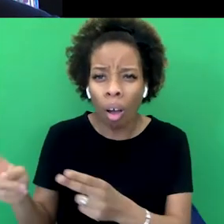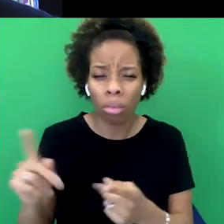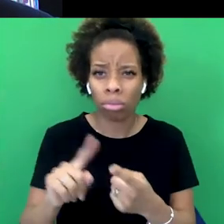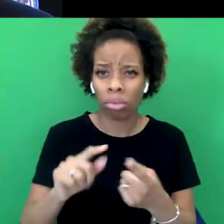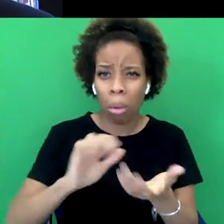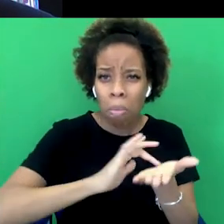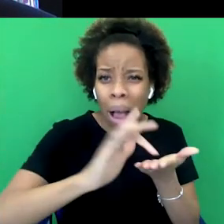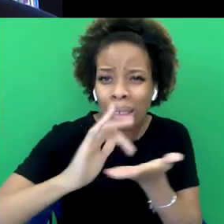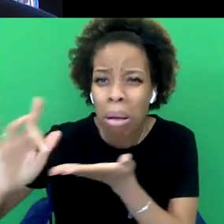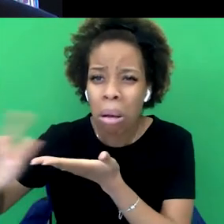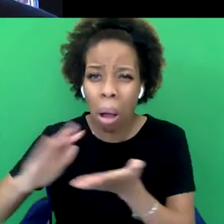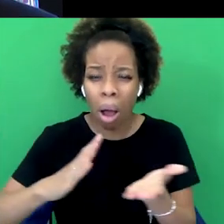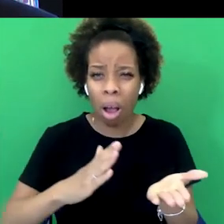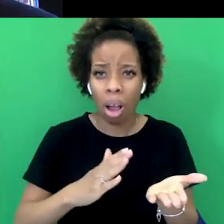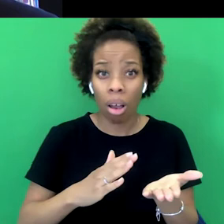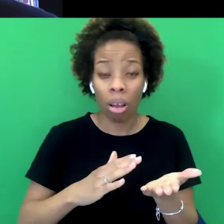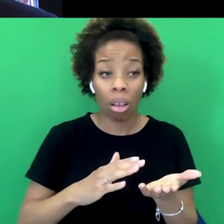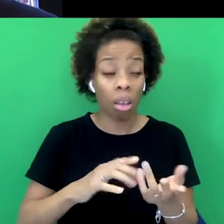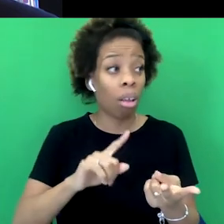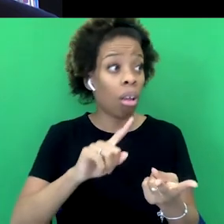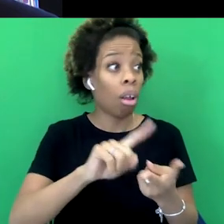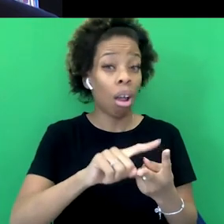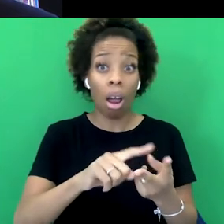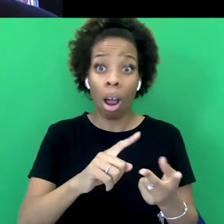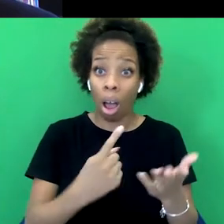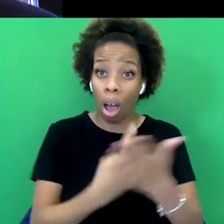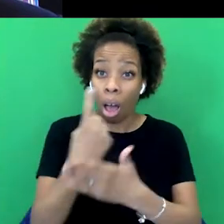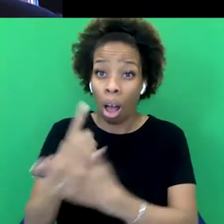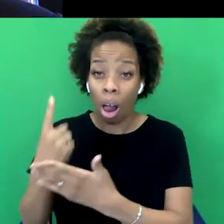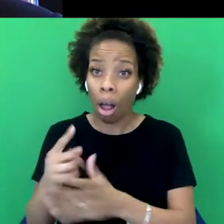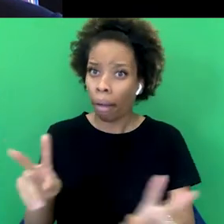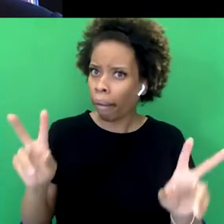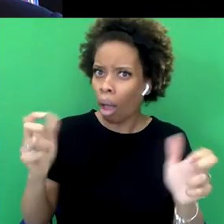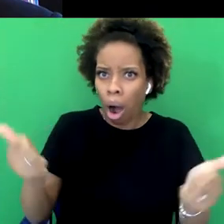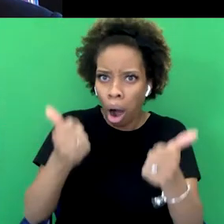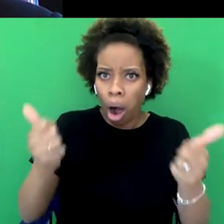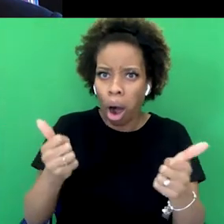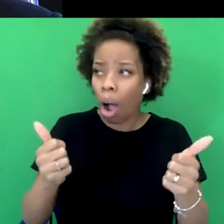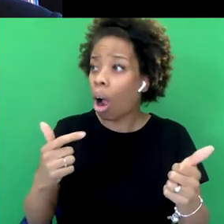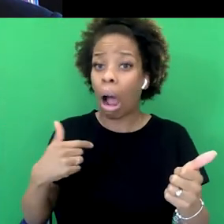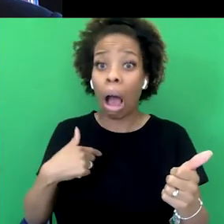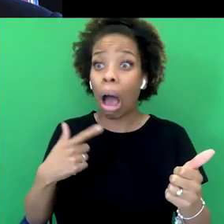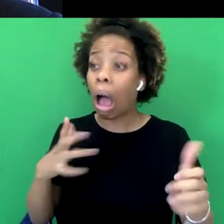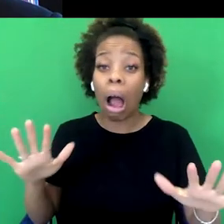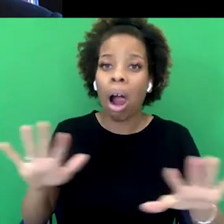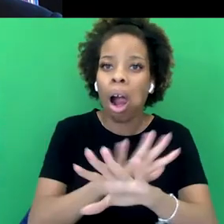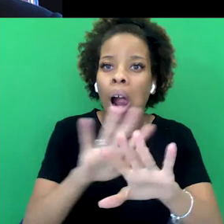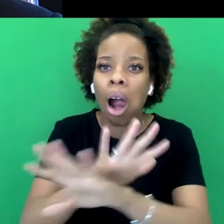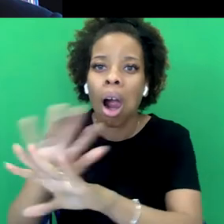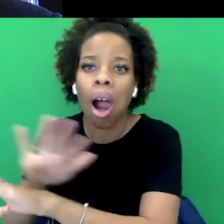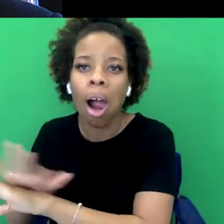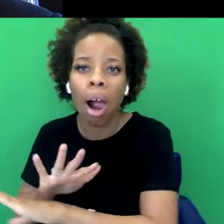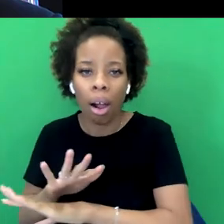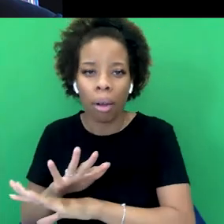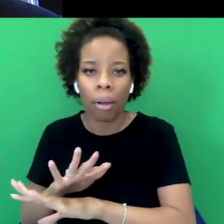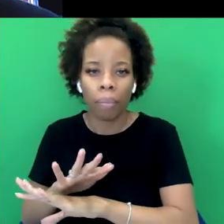massacres, and then the sort of whitewashing of them, even at the time, because, and we'll get to this later, that like there was